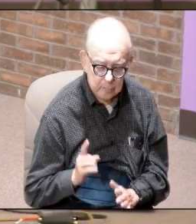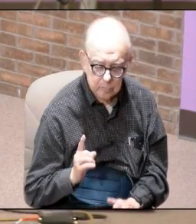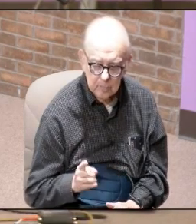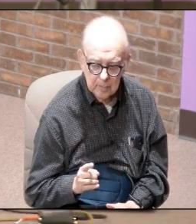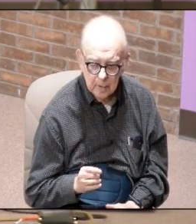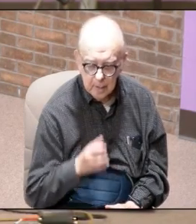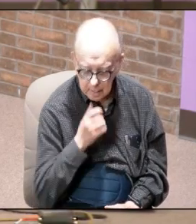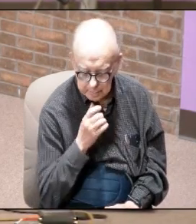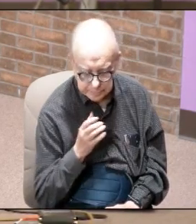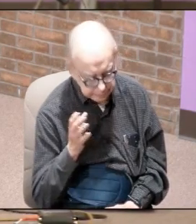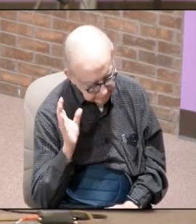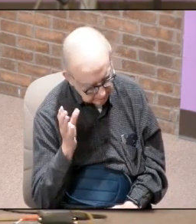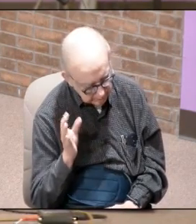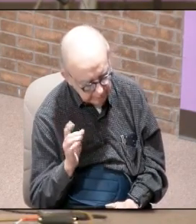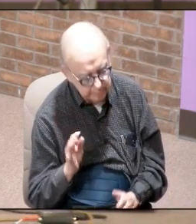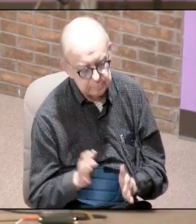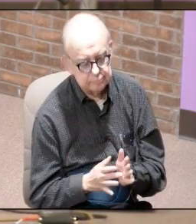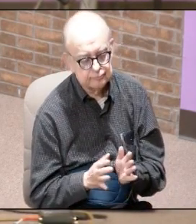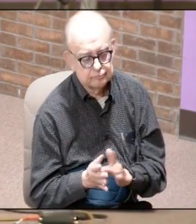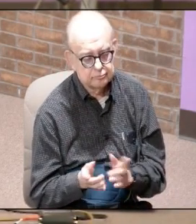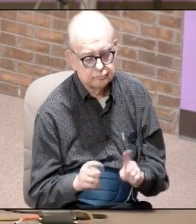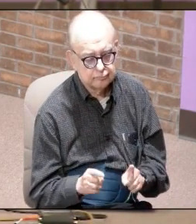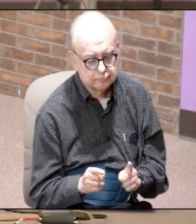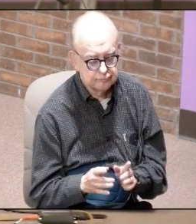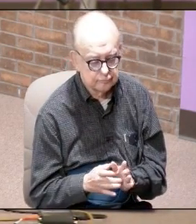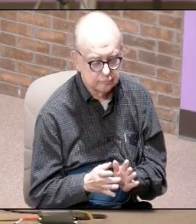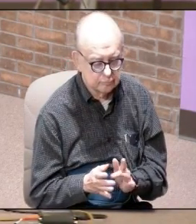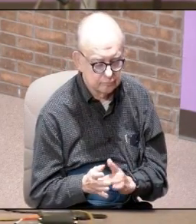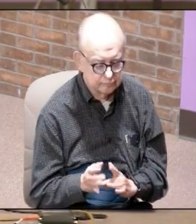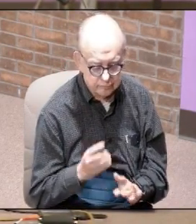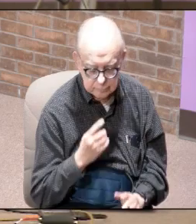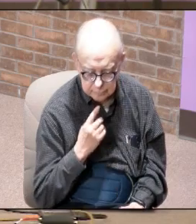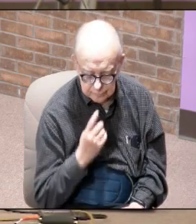one who was a cousin of Jesus and when Jesus said